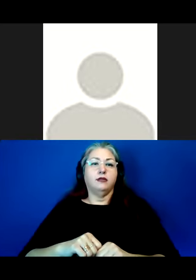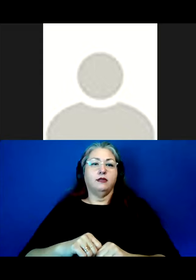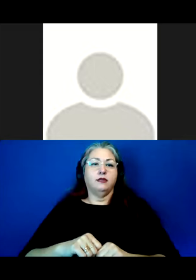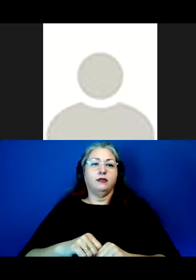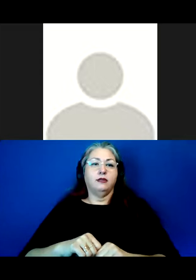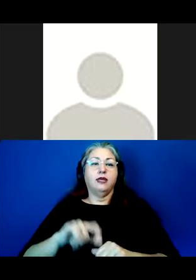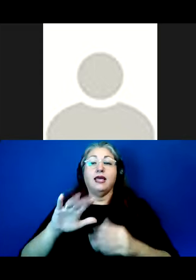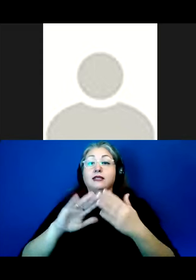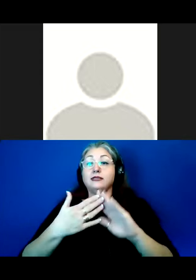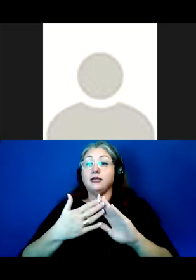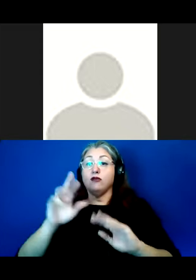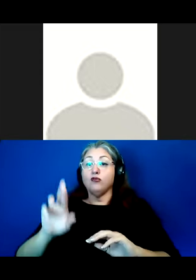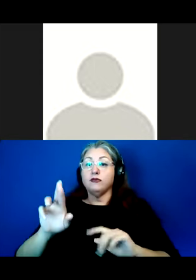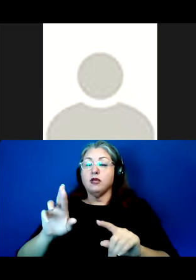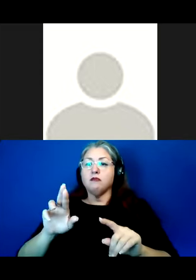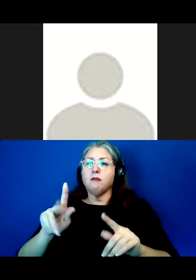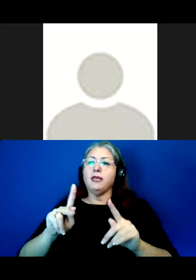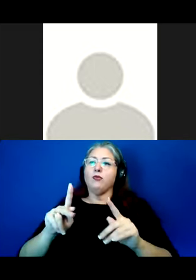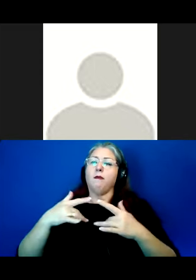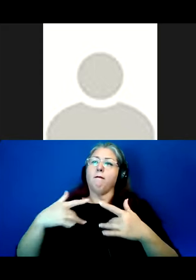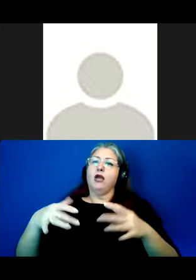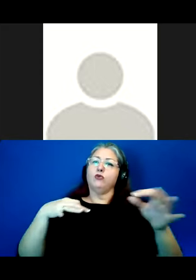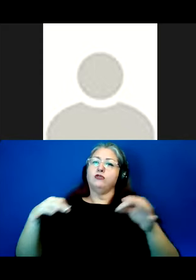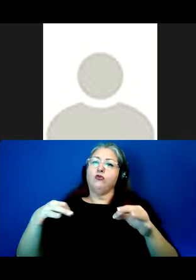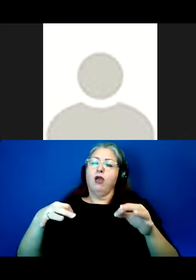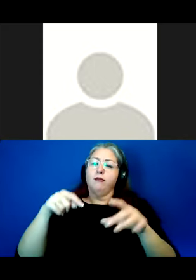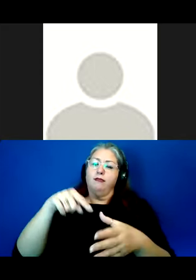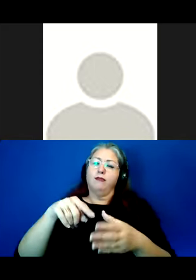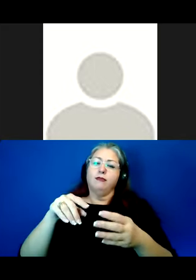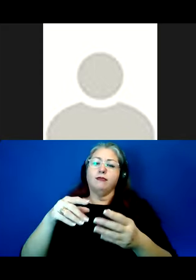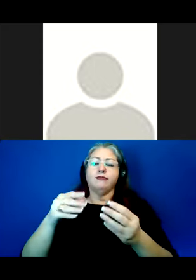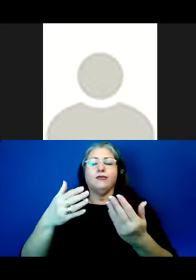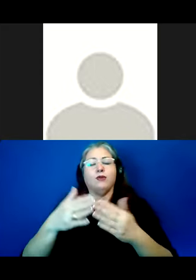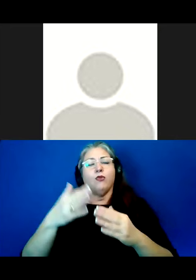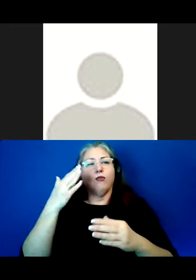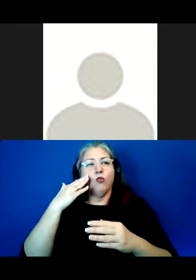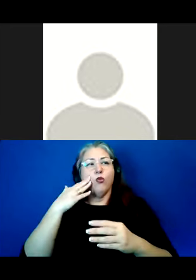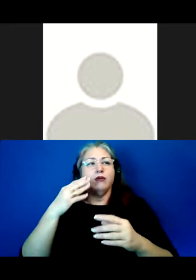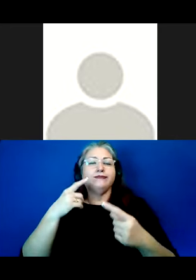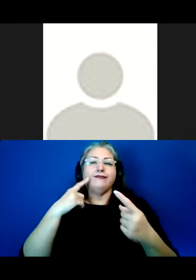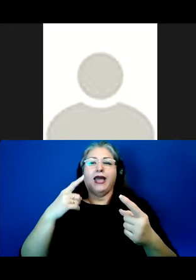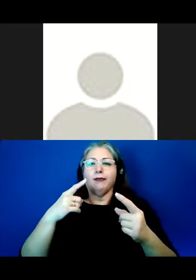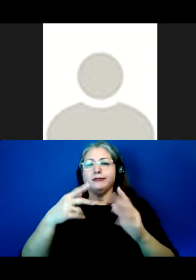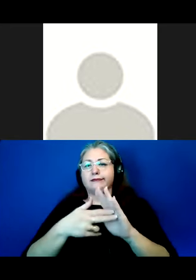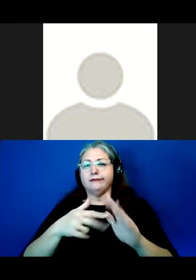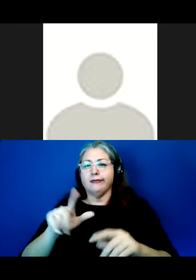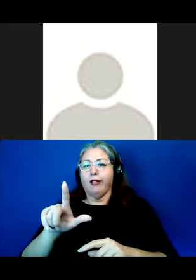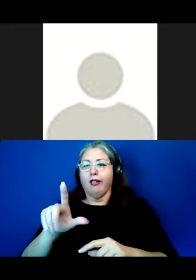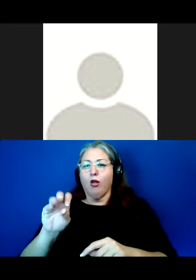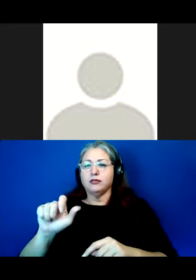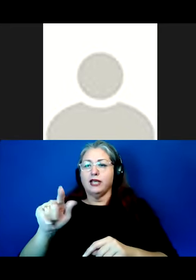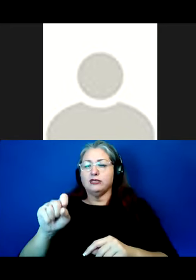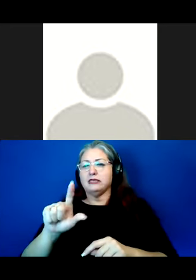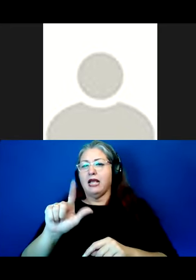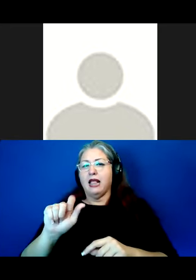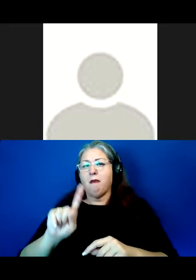The city of Riverside is often described geographically in reference to the more widely known and much larger Los Angeles, which is about an hour's drive to